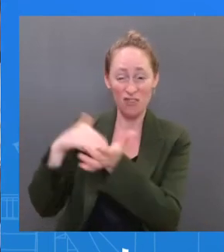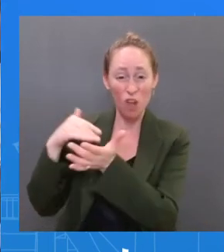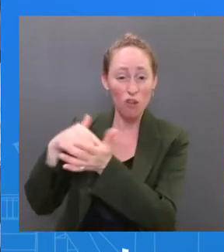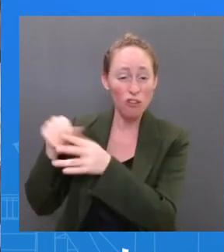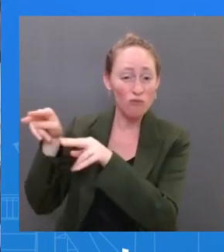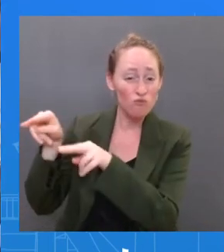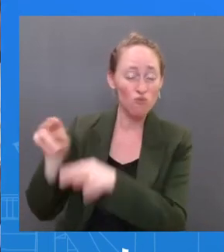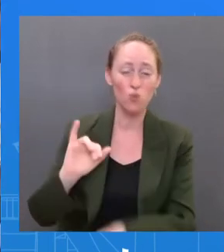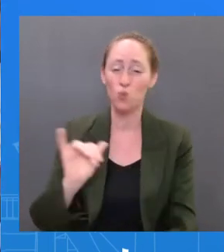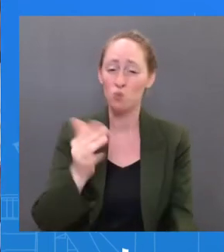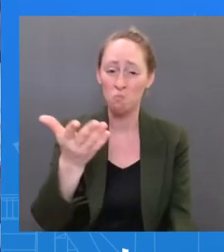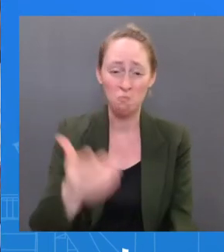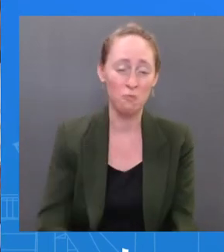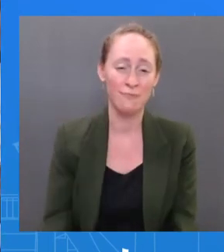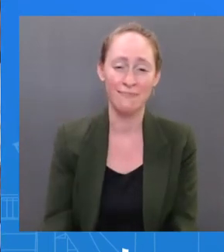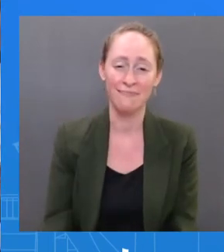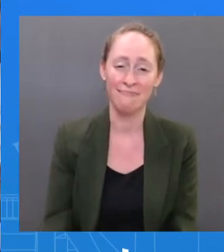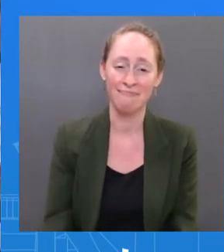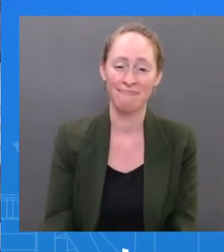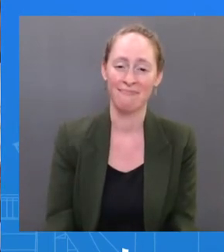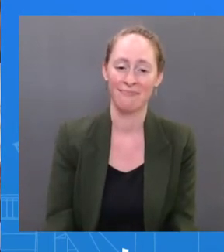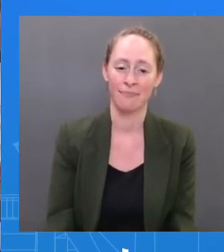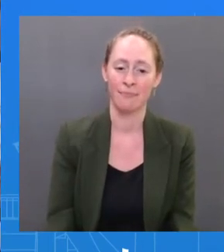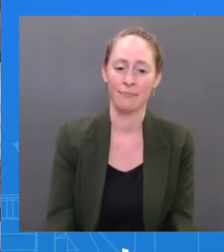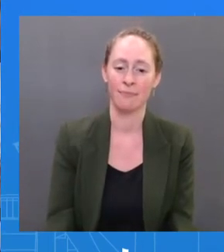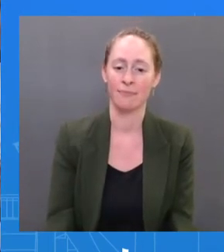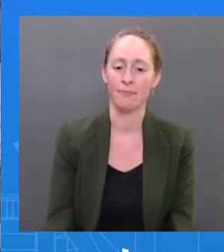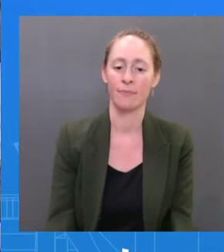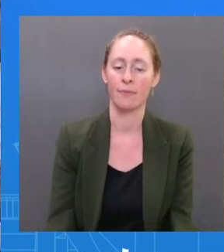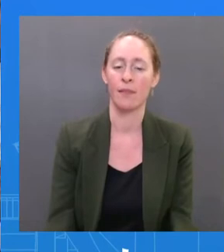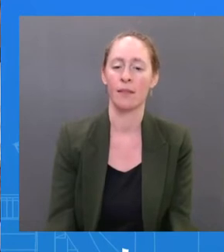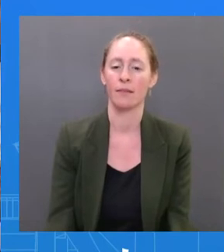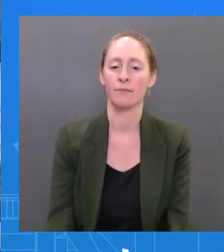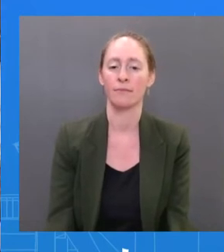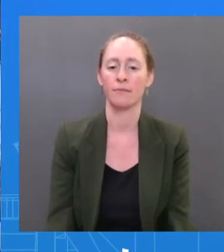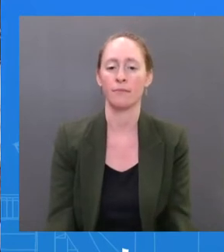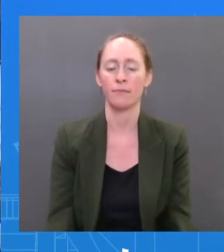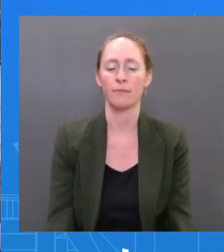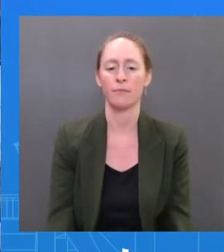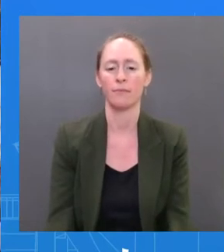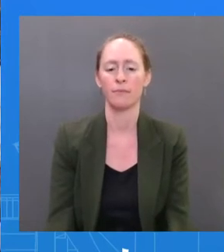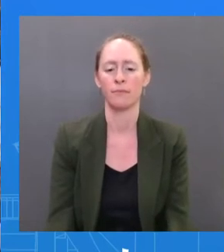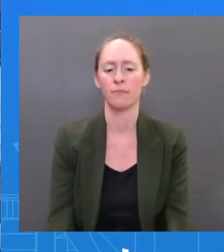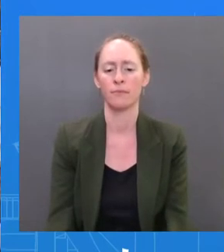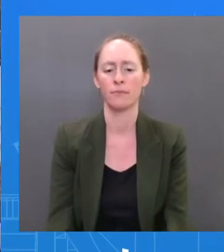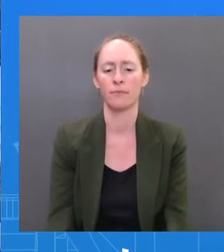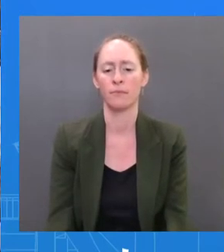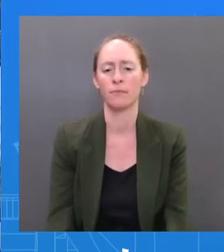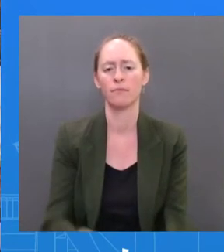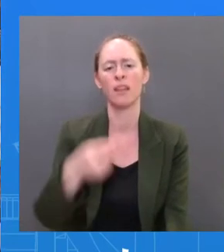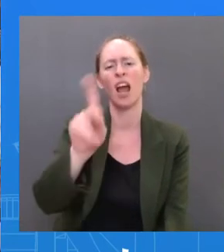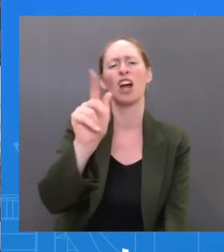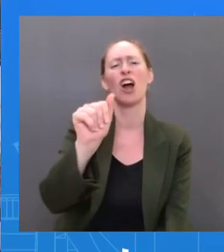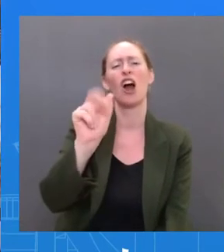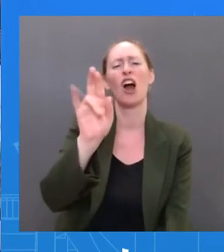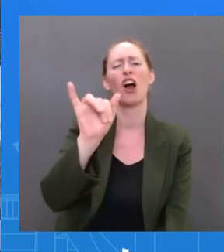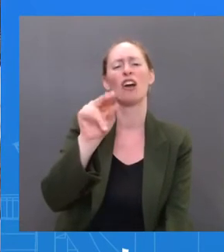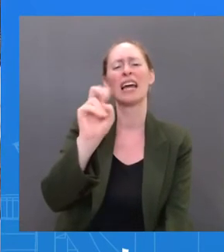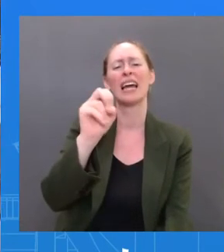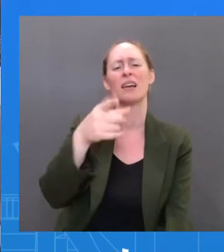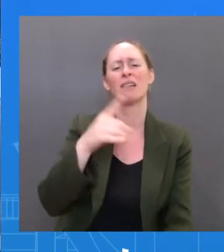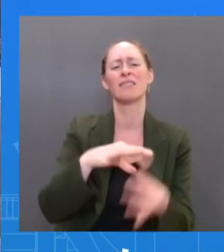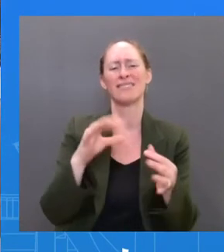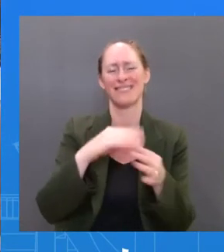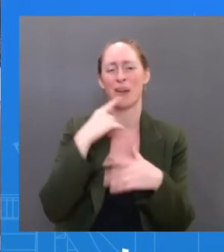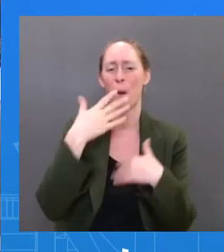when you were asked about your earlier statement that it didn't matter where he picked this up. Obviously, the most important thing is how the President